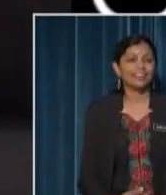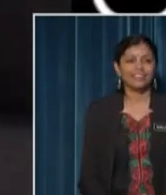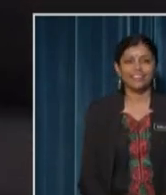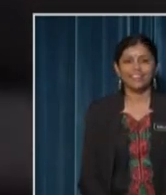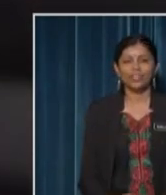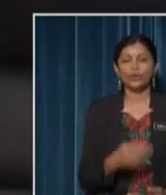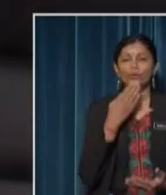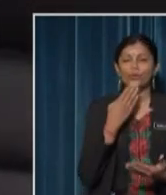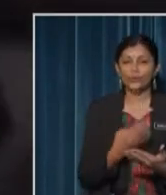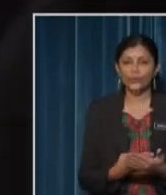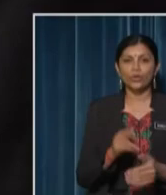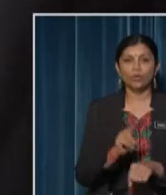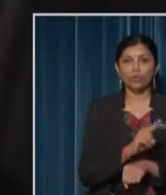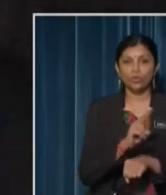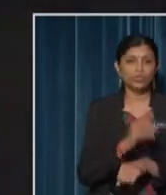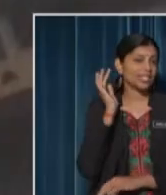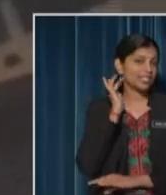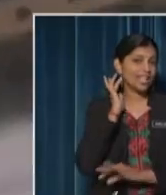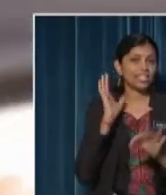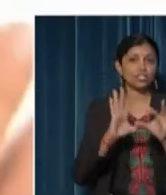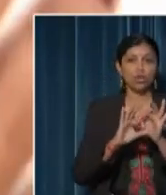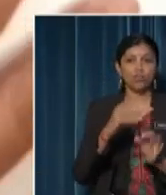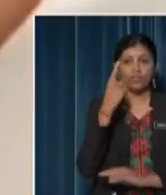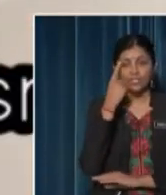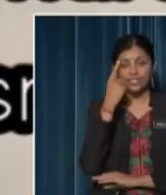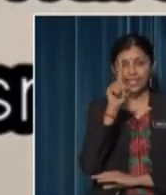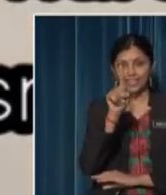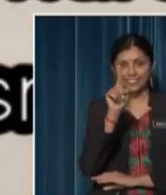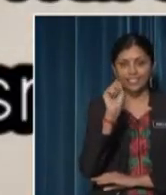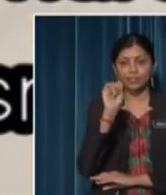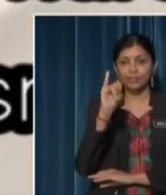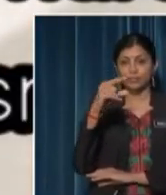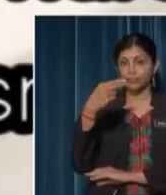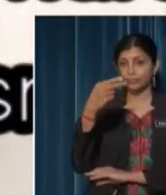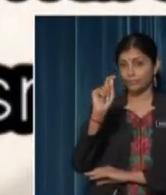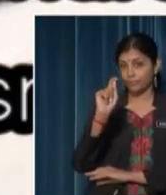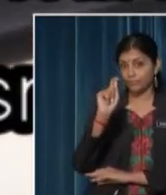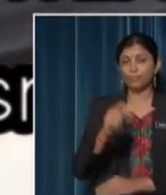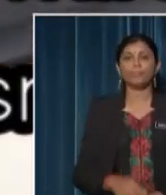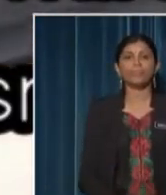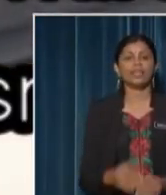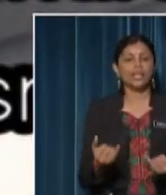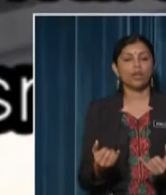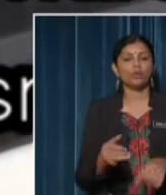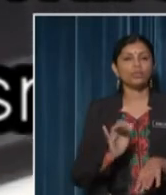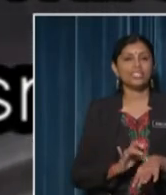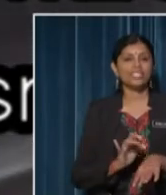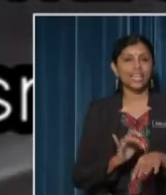Good, we use our sense of sight How about using our sense of touch?